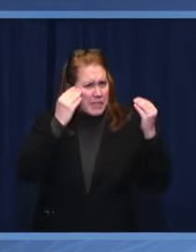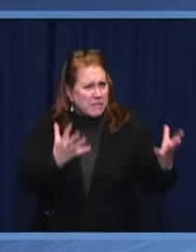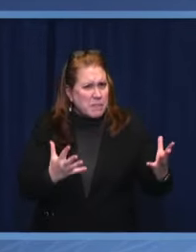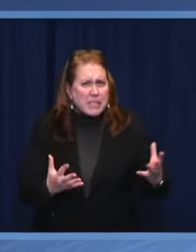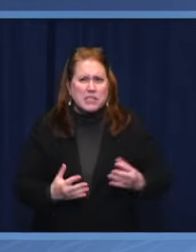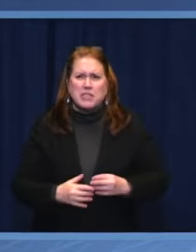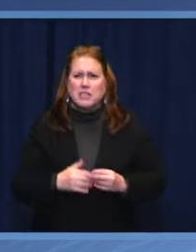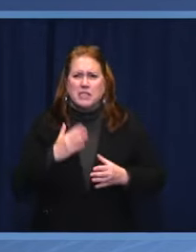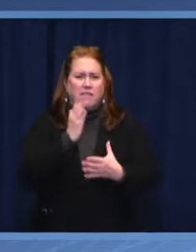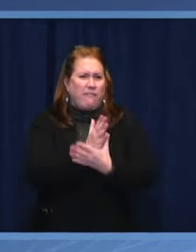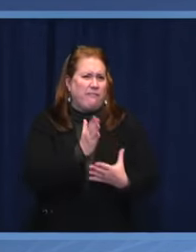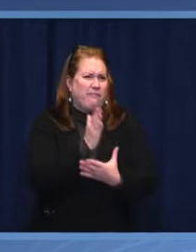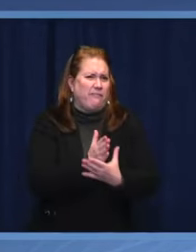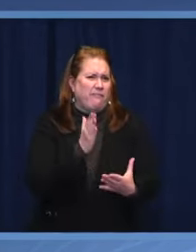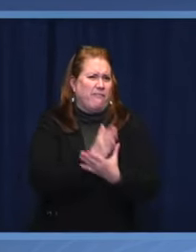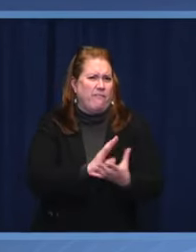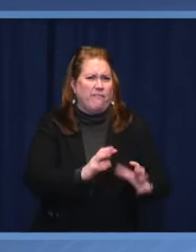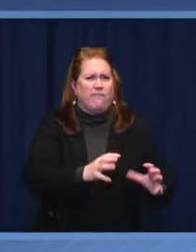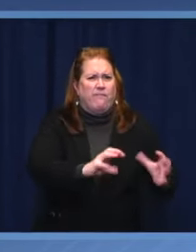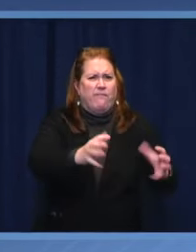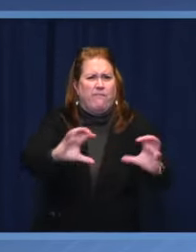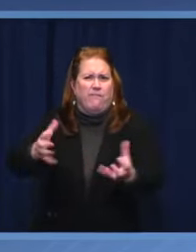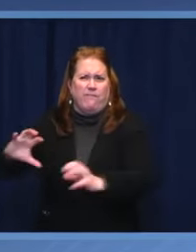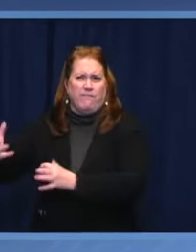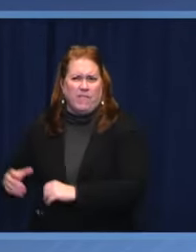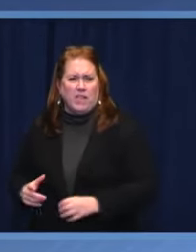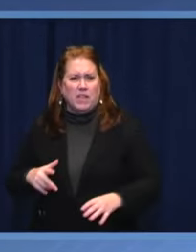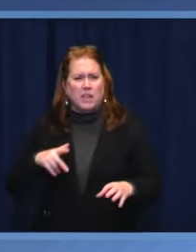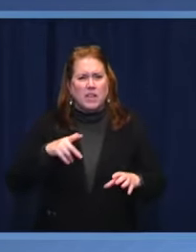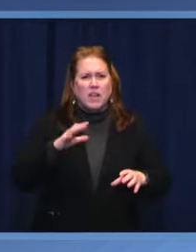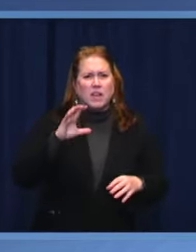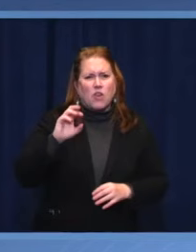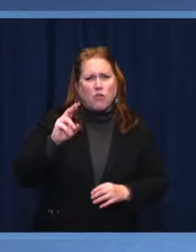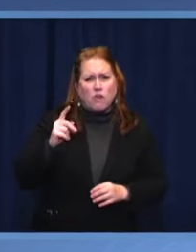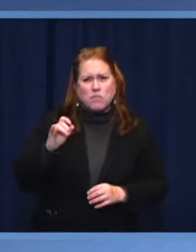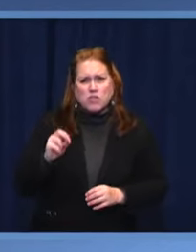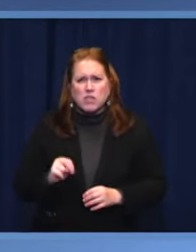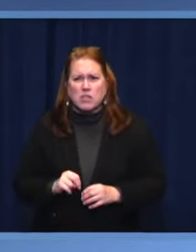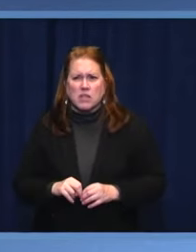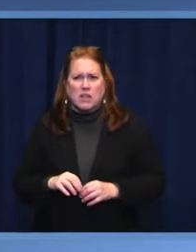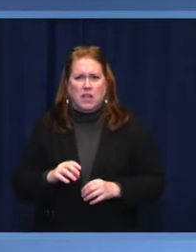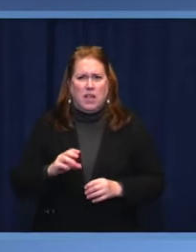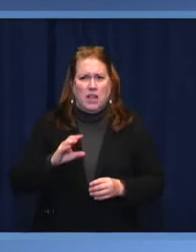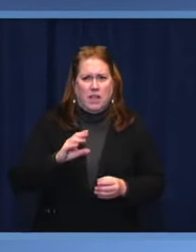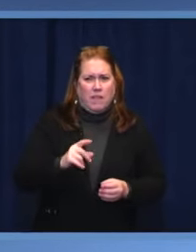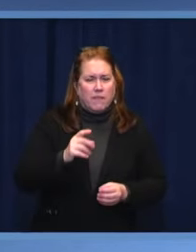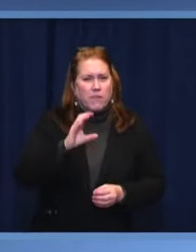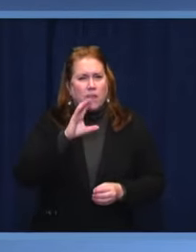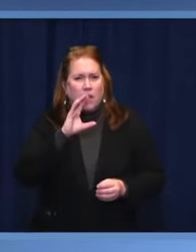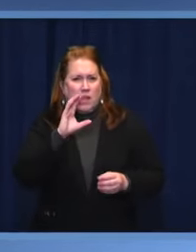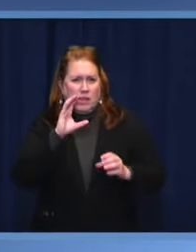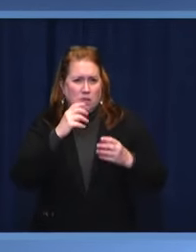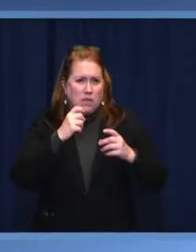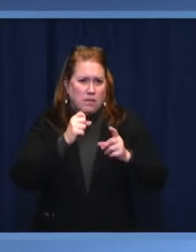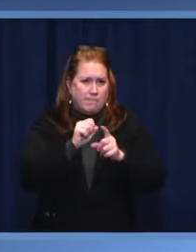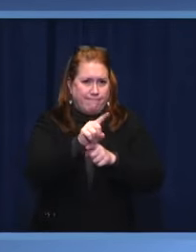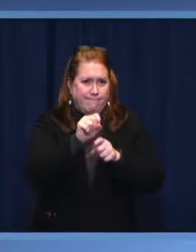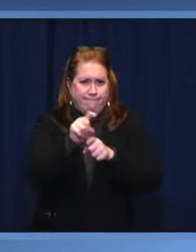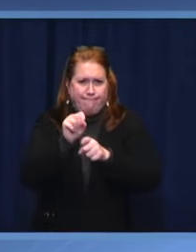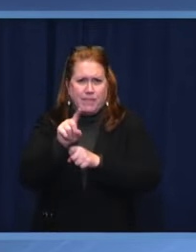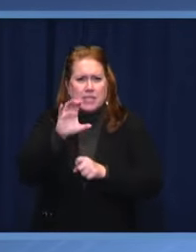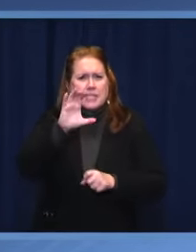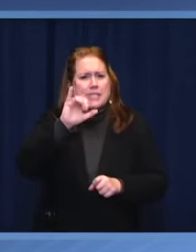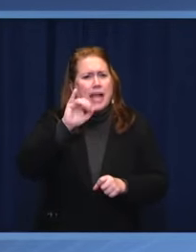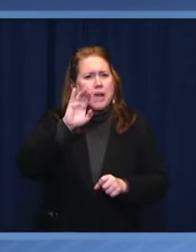espionage, corruption, exporting, cybercrime by trying to trigger an